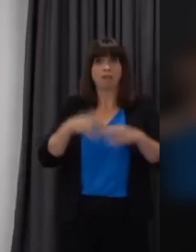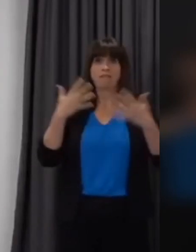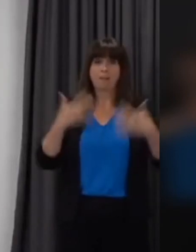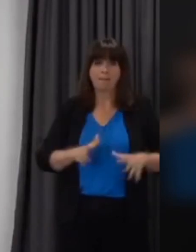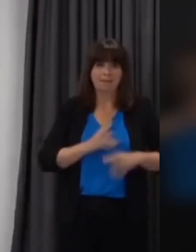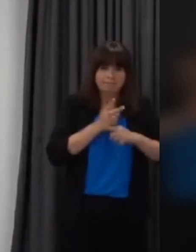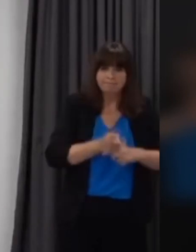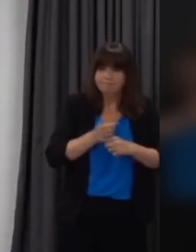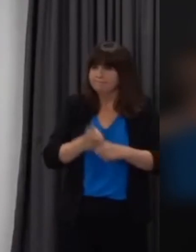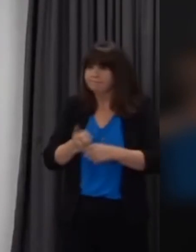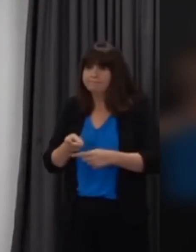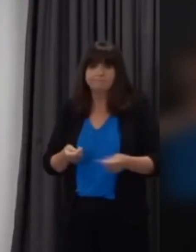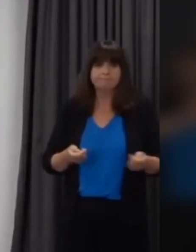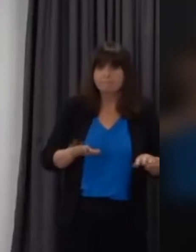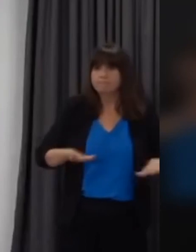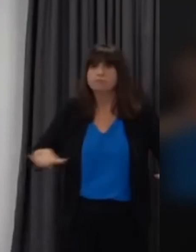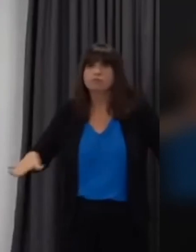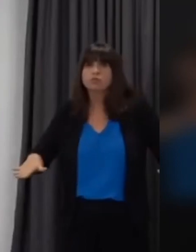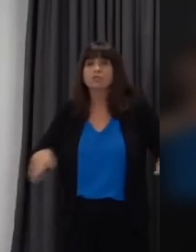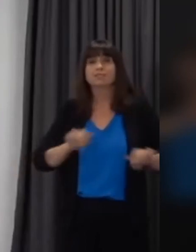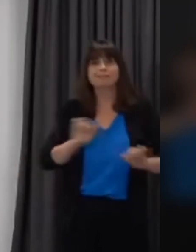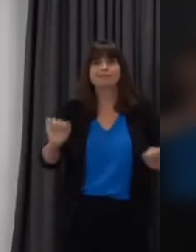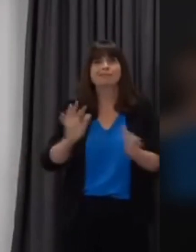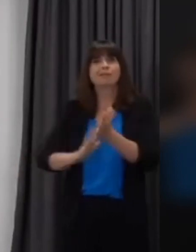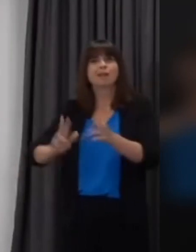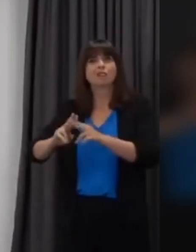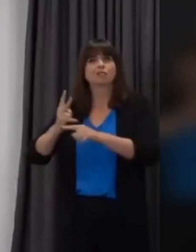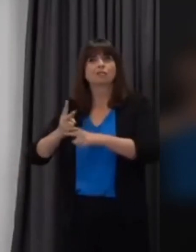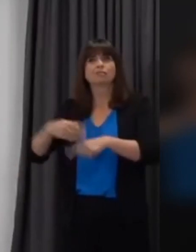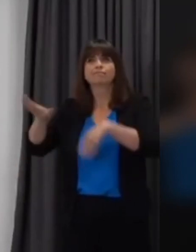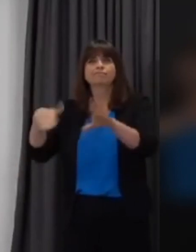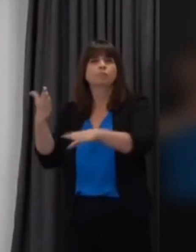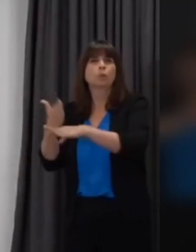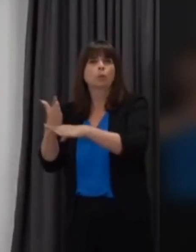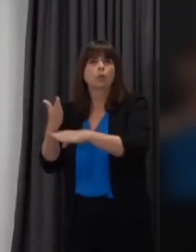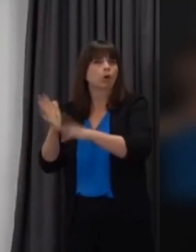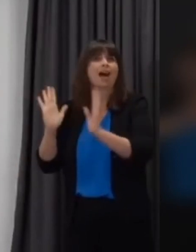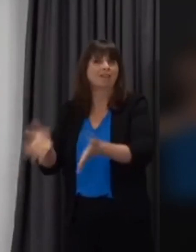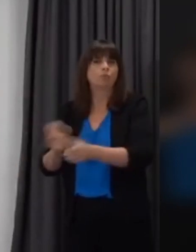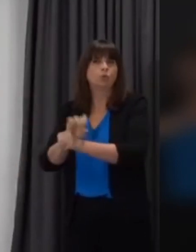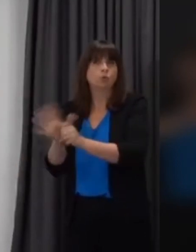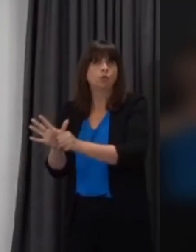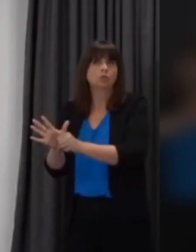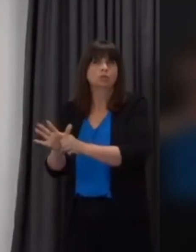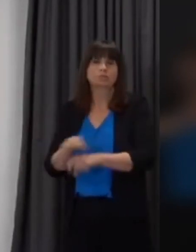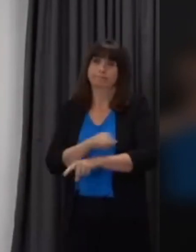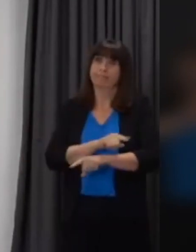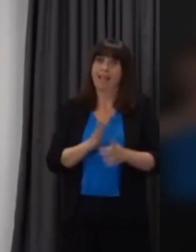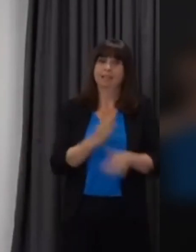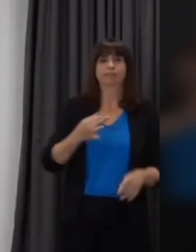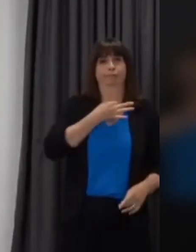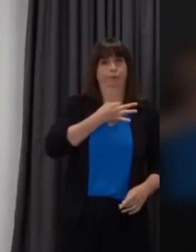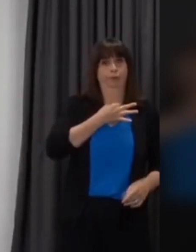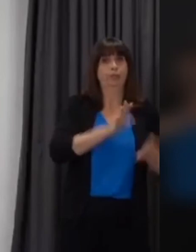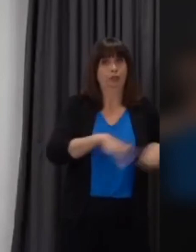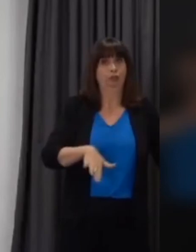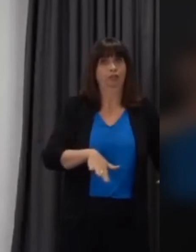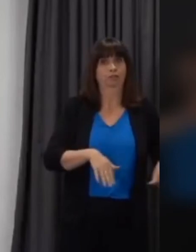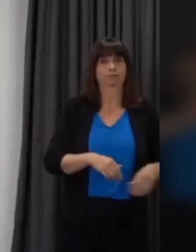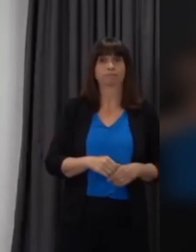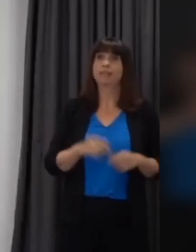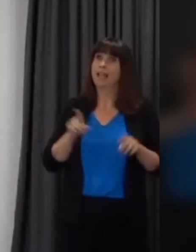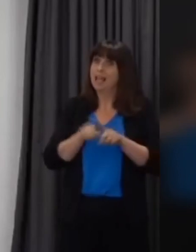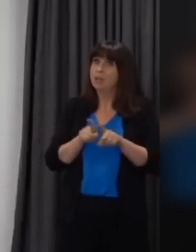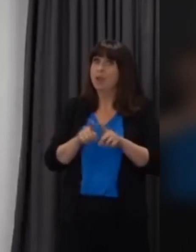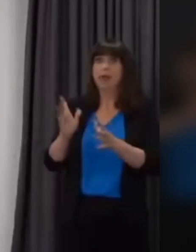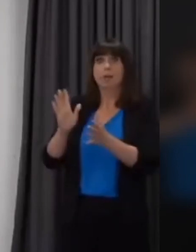workers and our most vulnerable children and many more of them have been supporting students to continue their learning remotely and